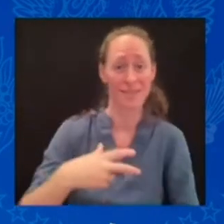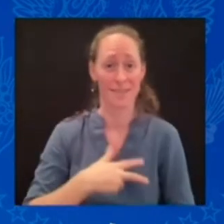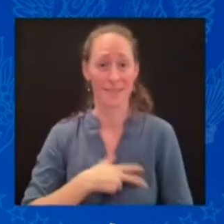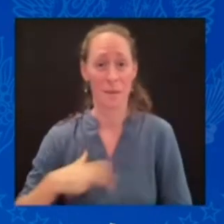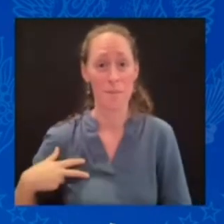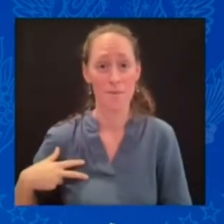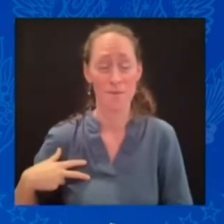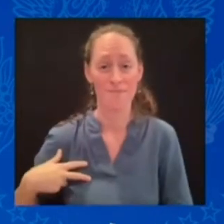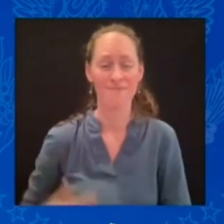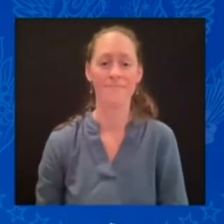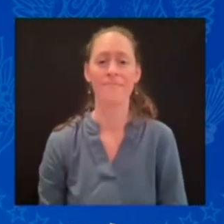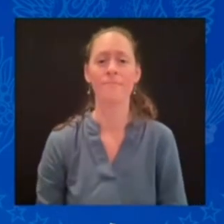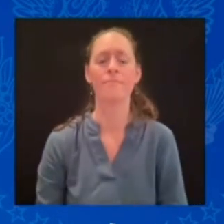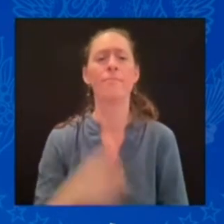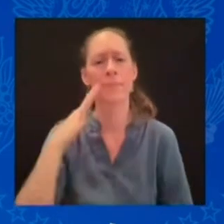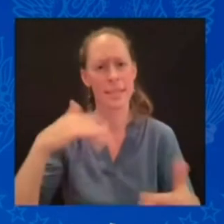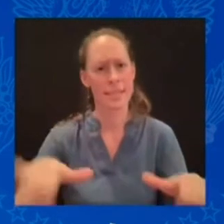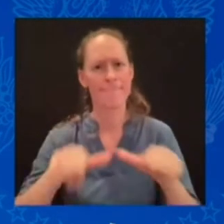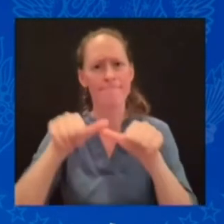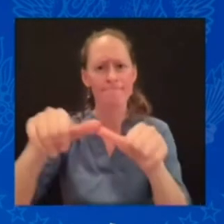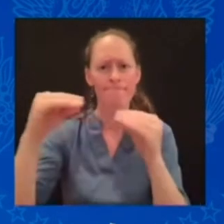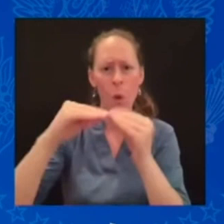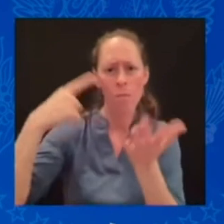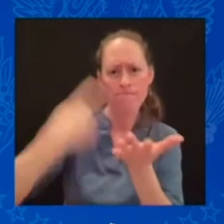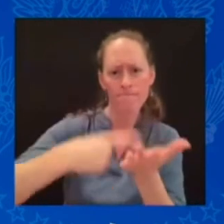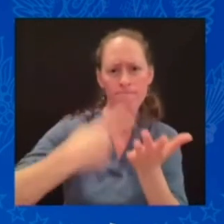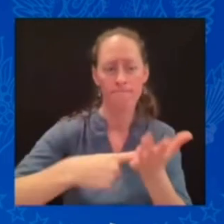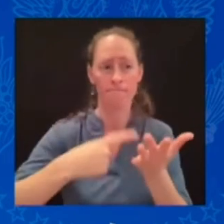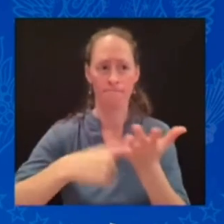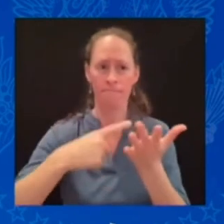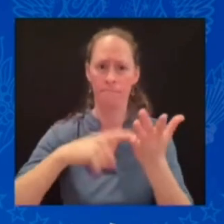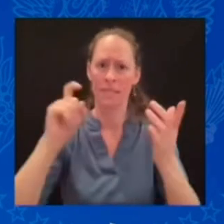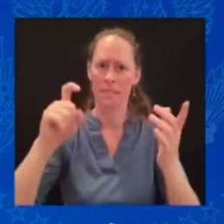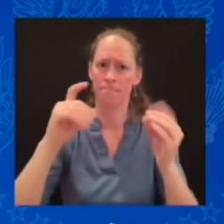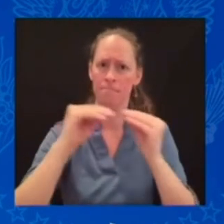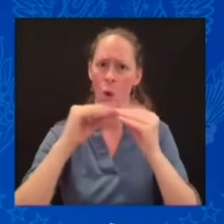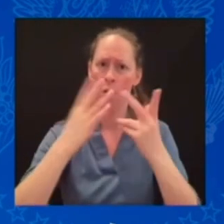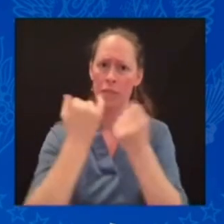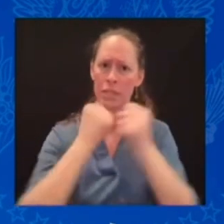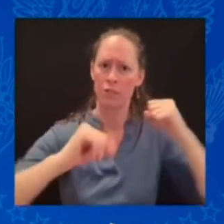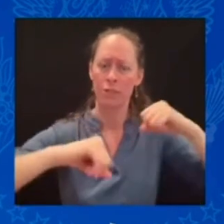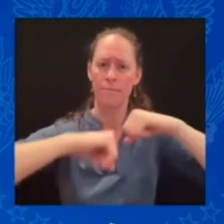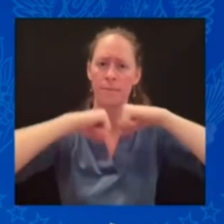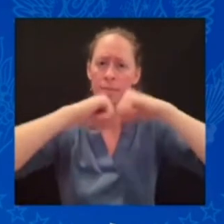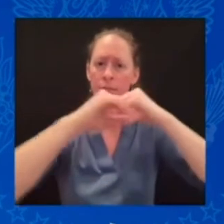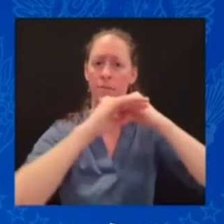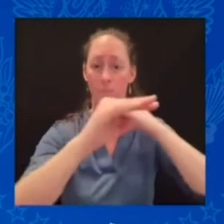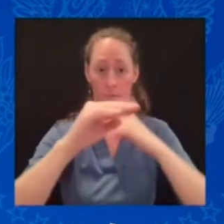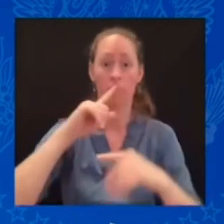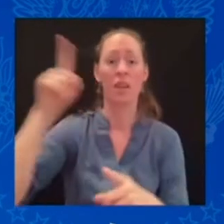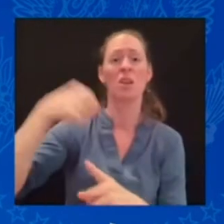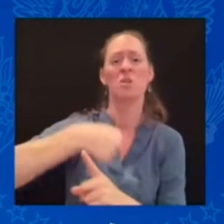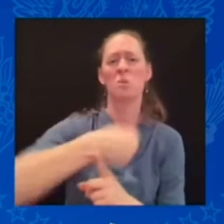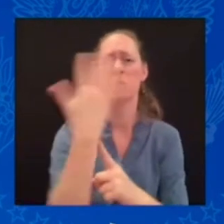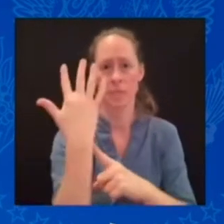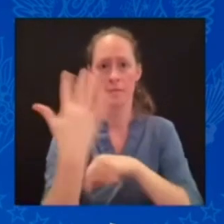seems that all the five Nordic countries will have bilateral agreement with the bilateral agreement